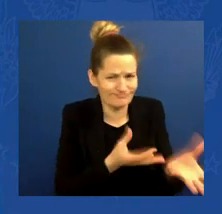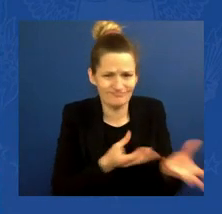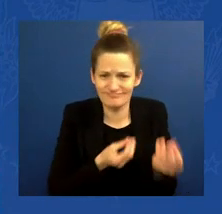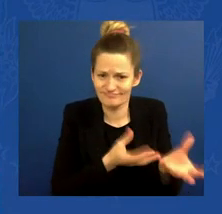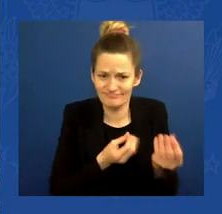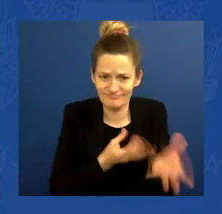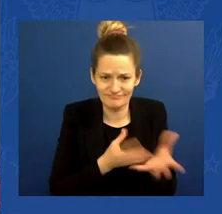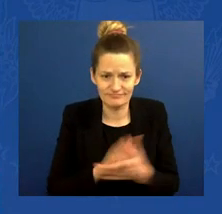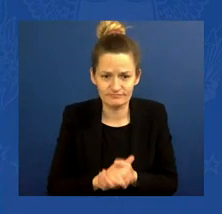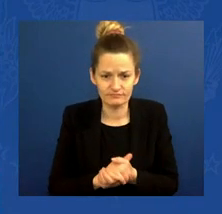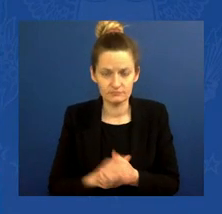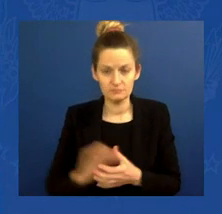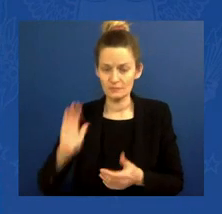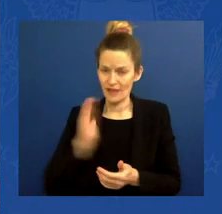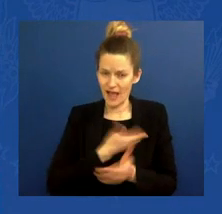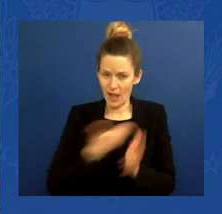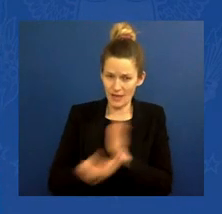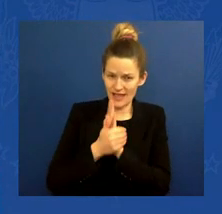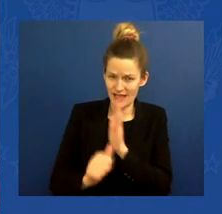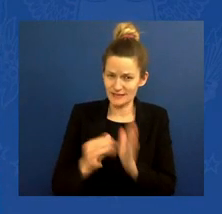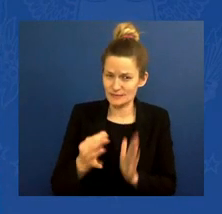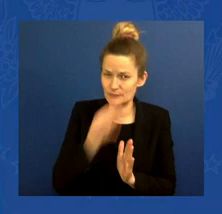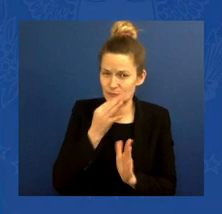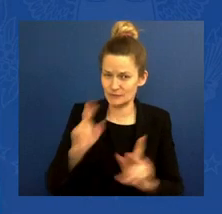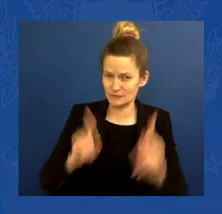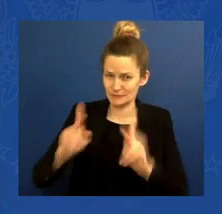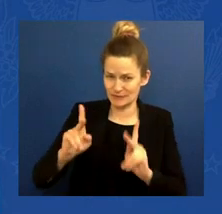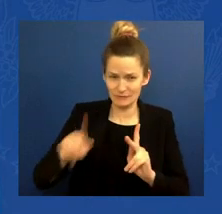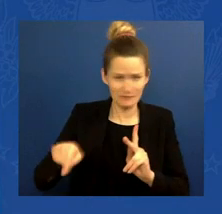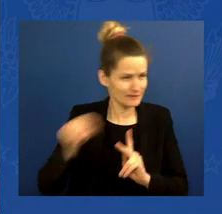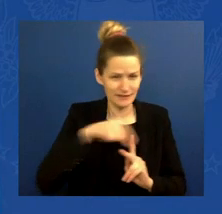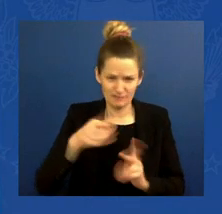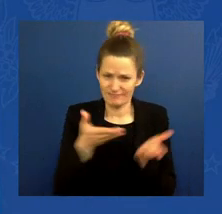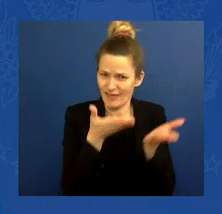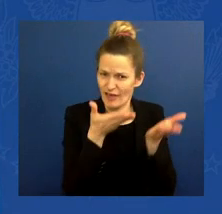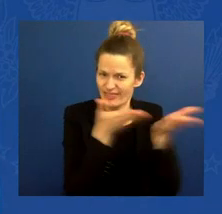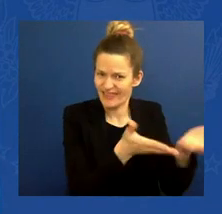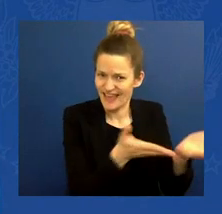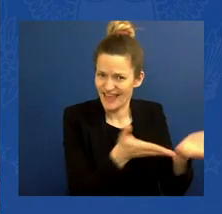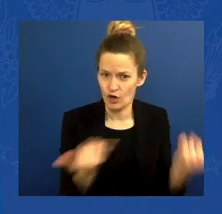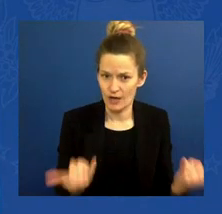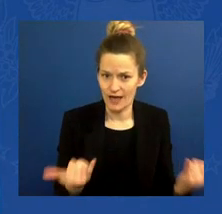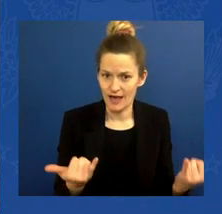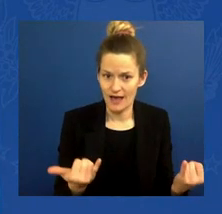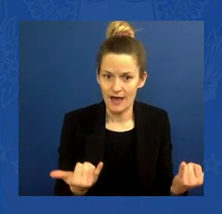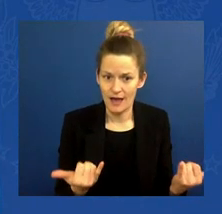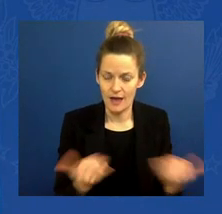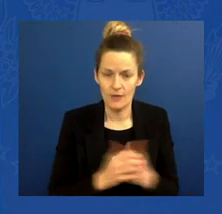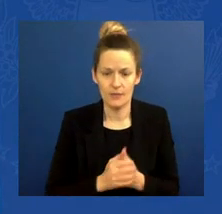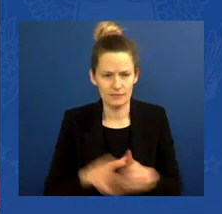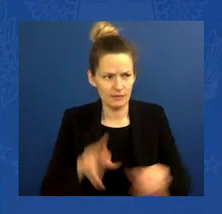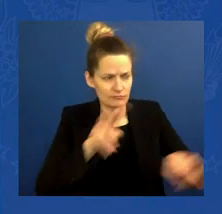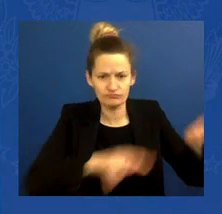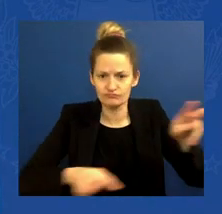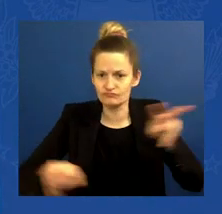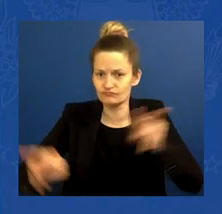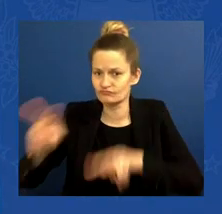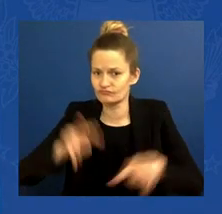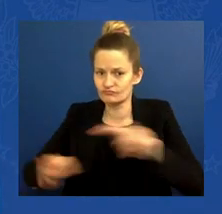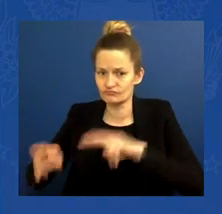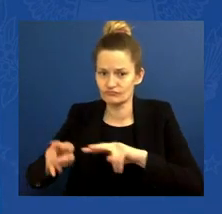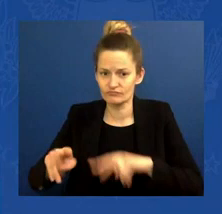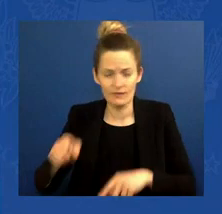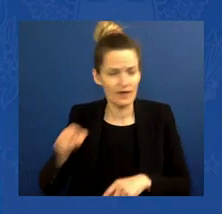and other neighboring countries are there to make real-time assessments of the rapidly evolving crisis to get urgently needed humanitarian